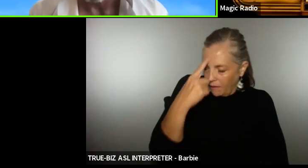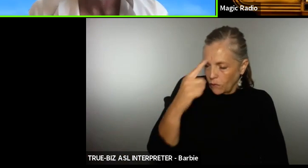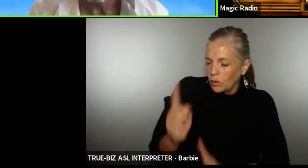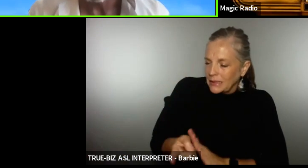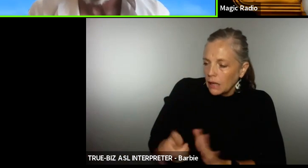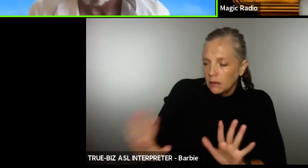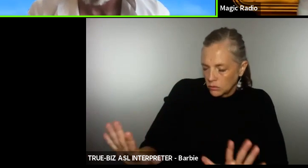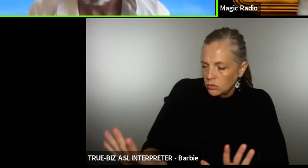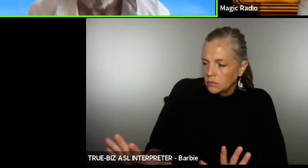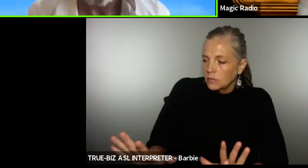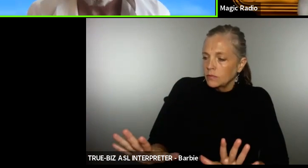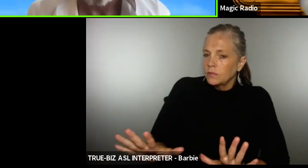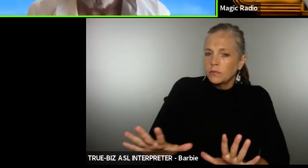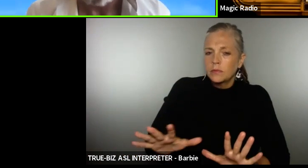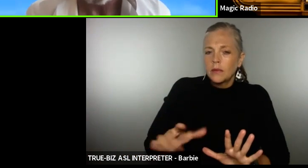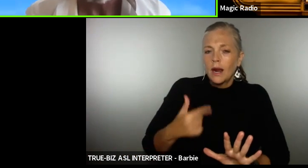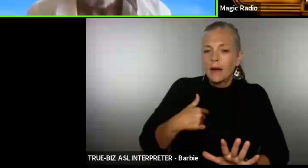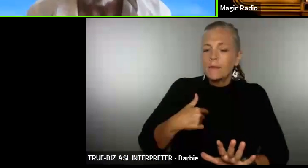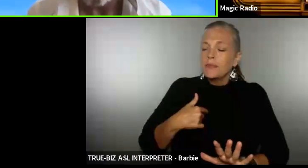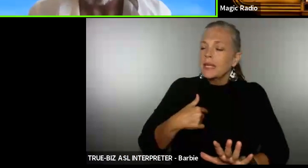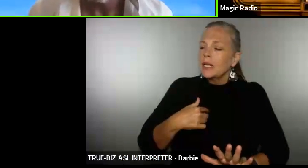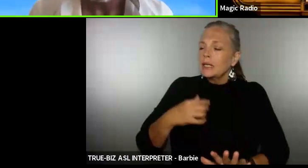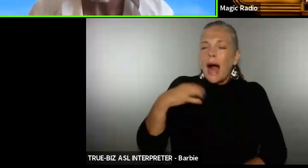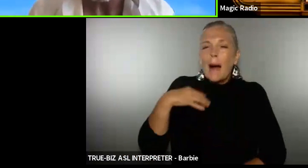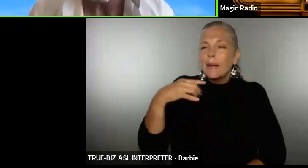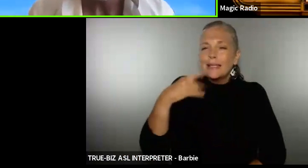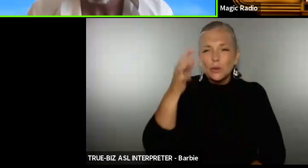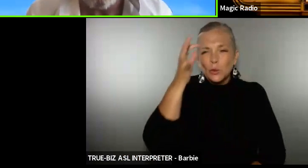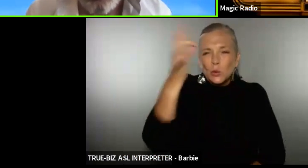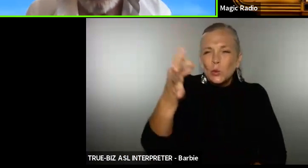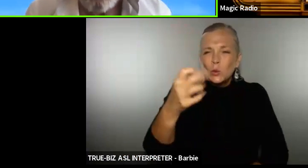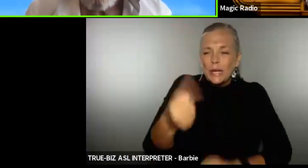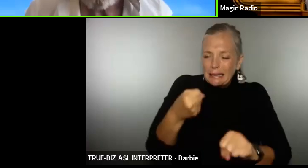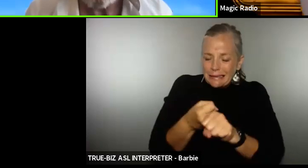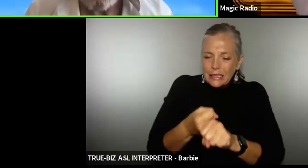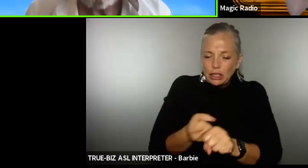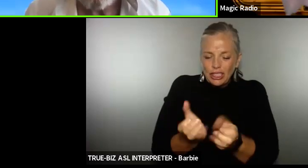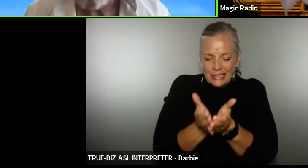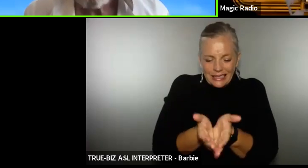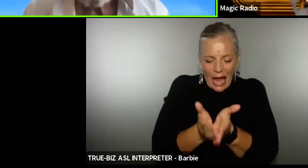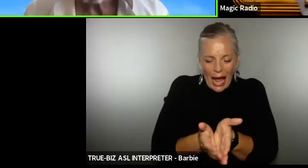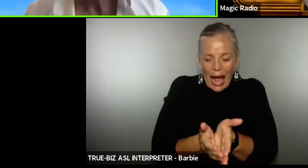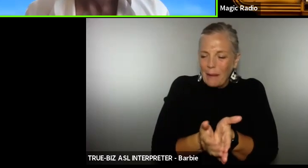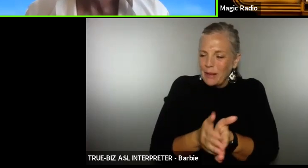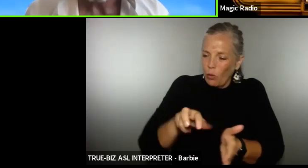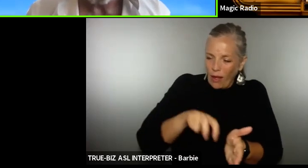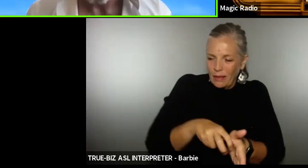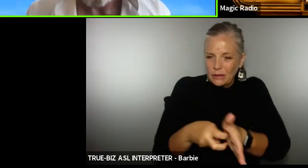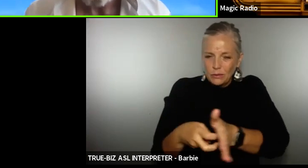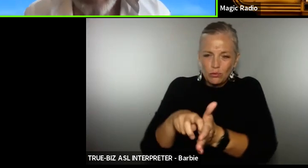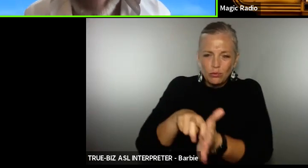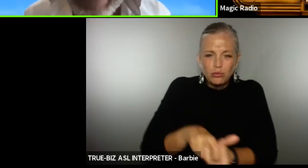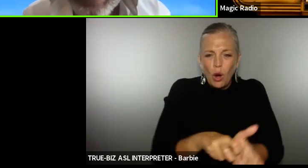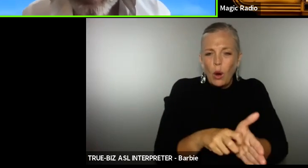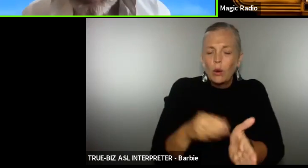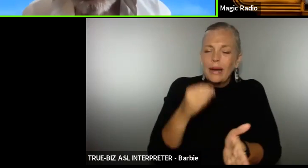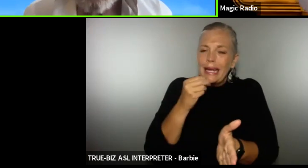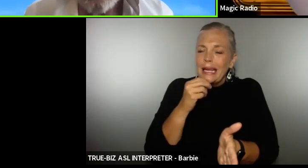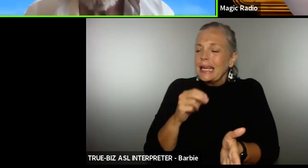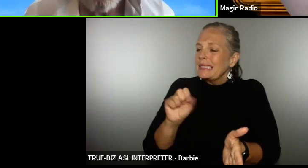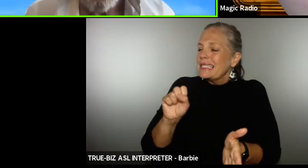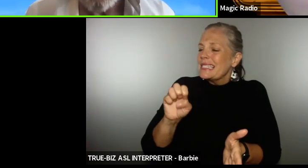ten years I've lived on the water alone in his boat eating raw fish and seaweed nothing else sometimes I don't even get that